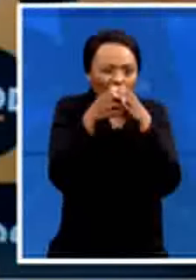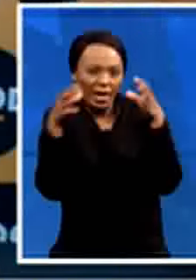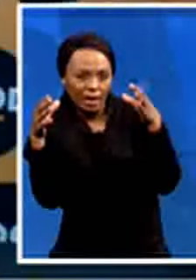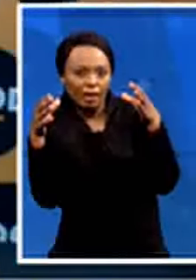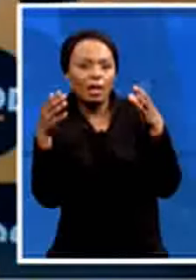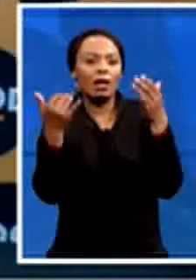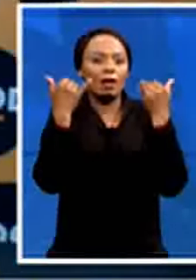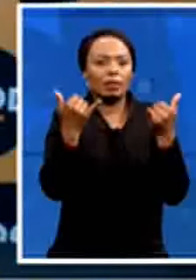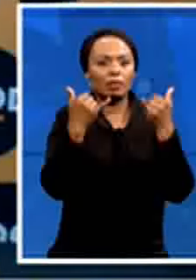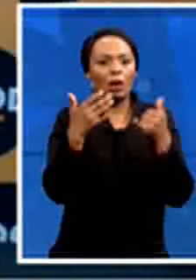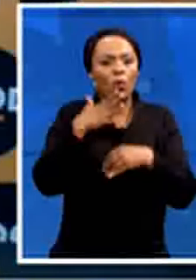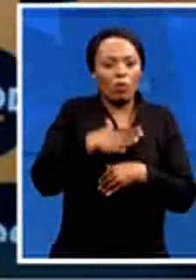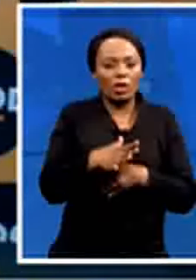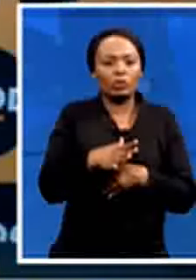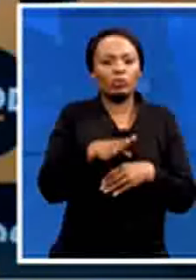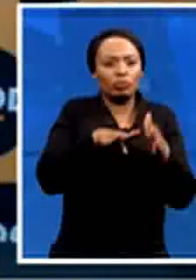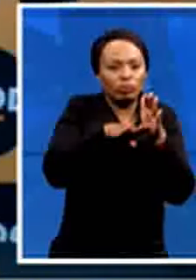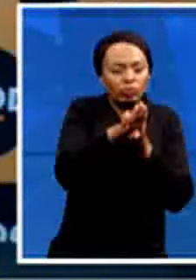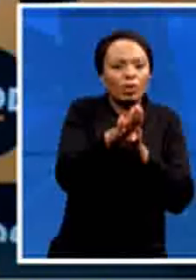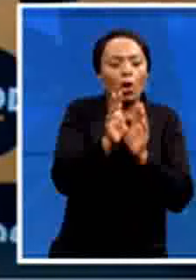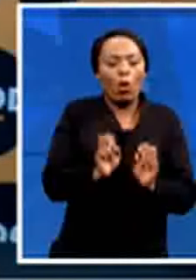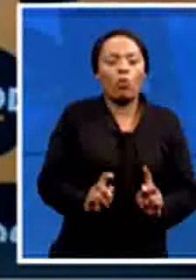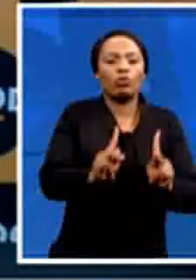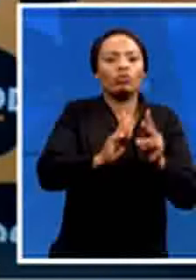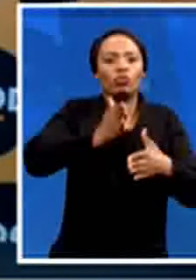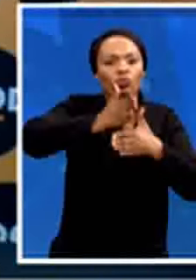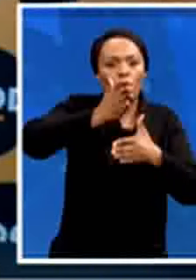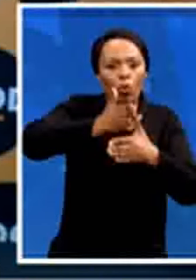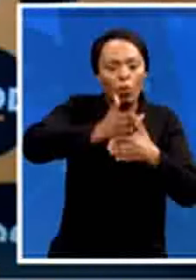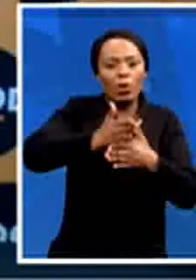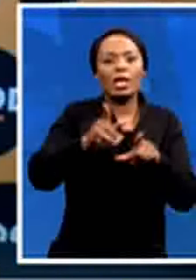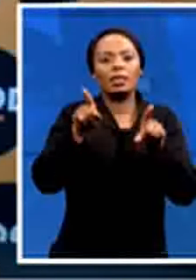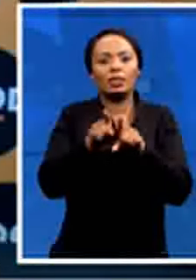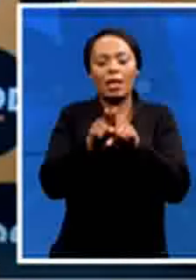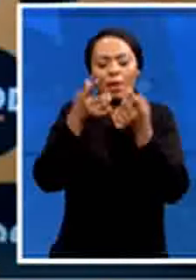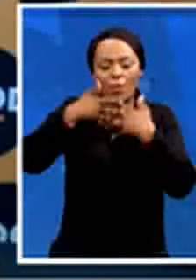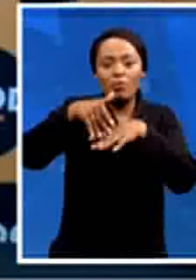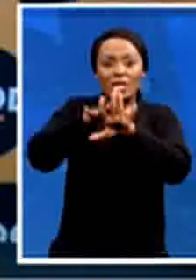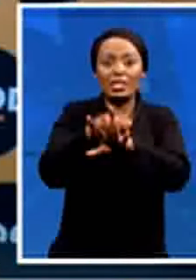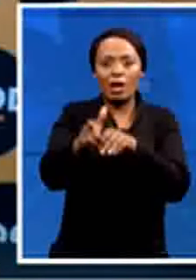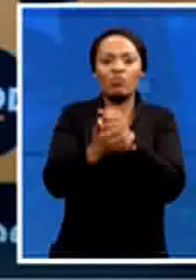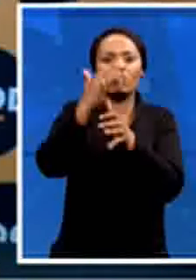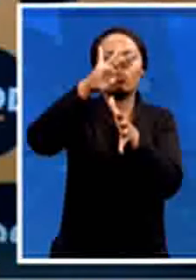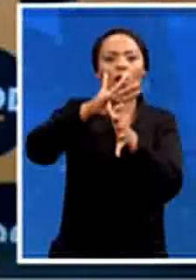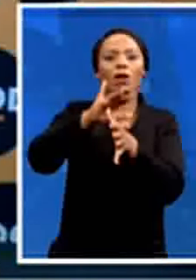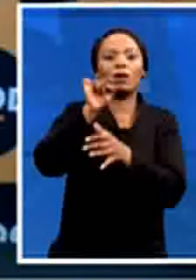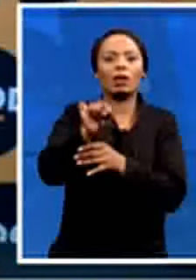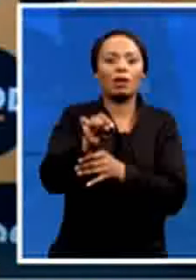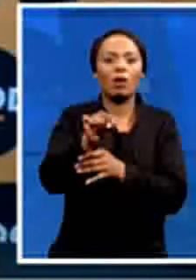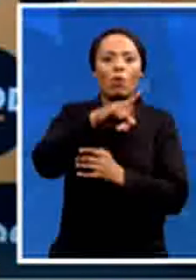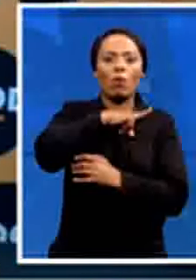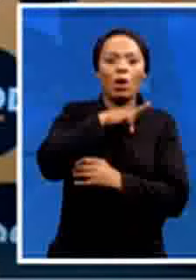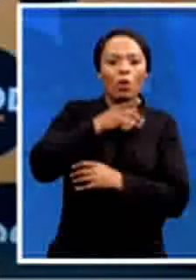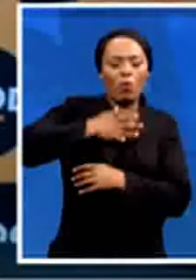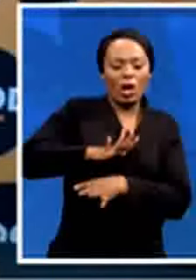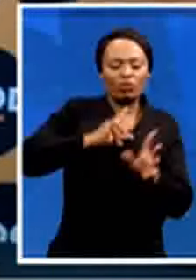employment um implement implementation is key in order to change the spatial injustices of the